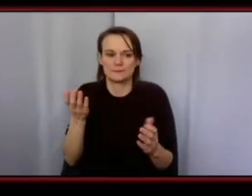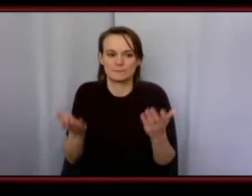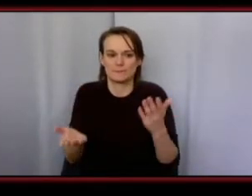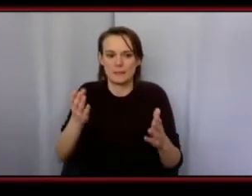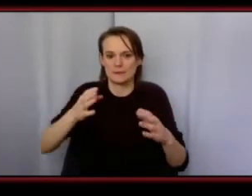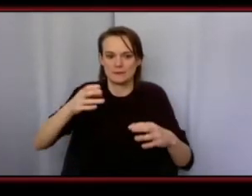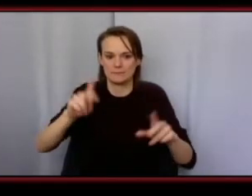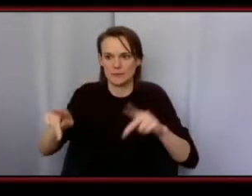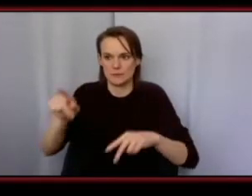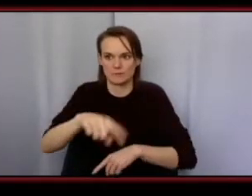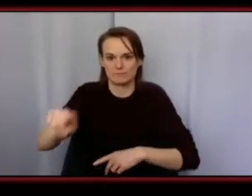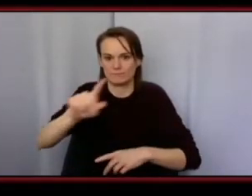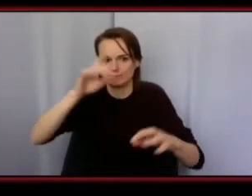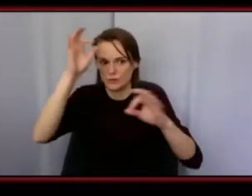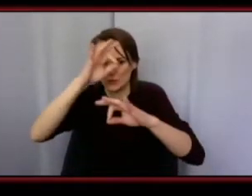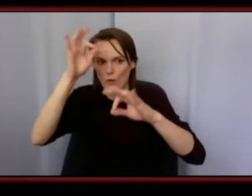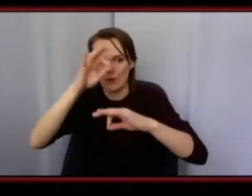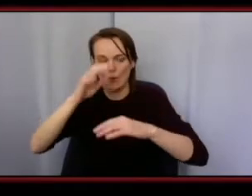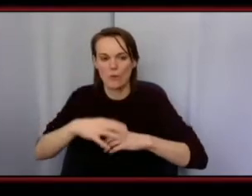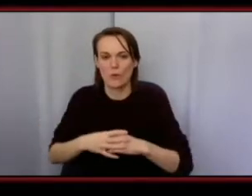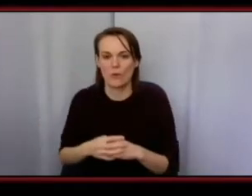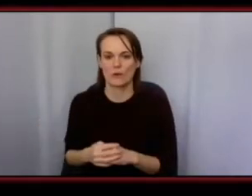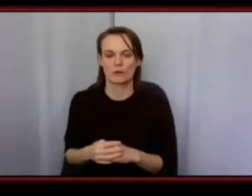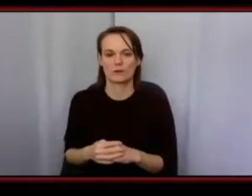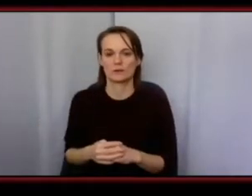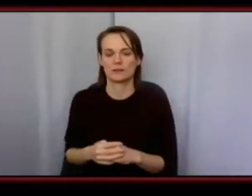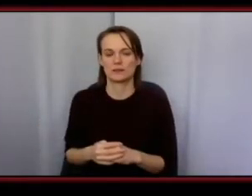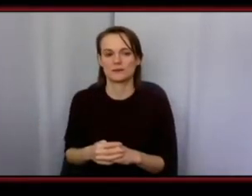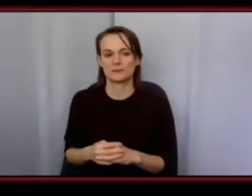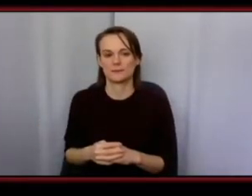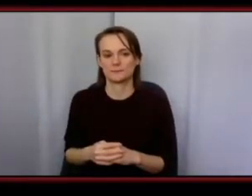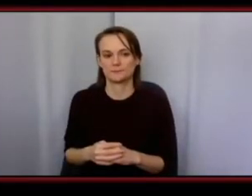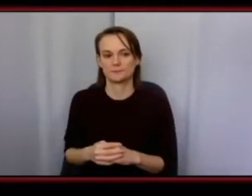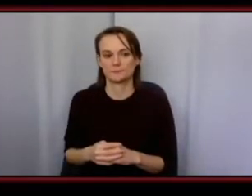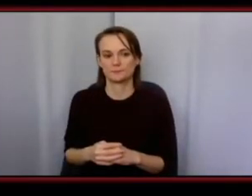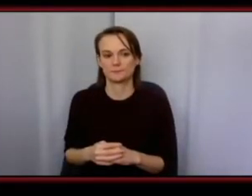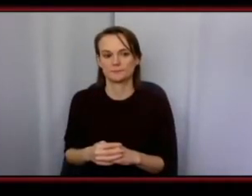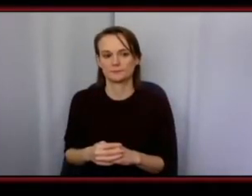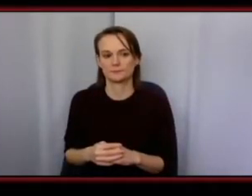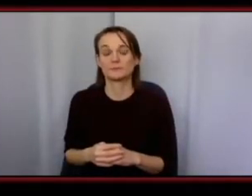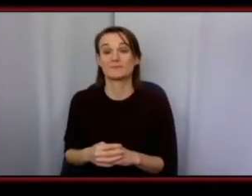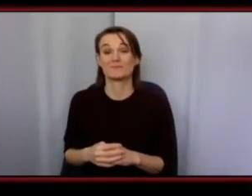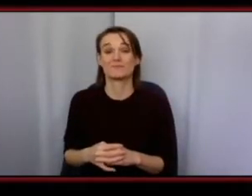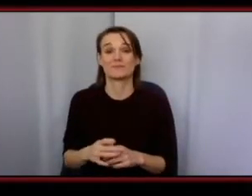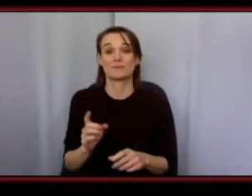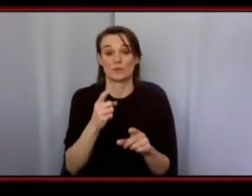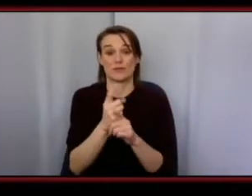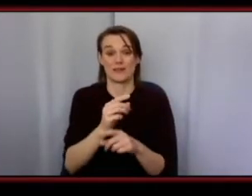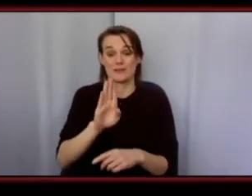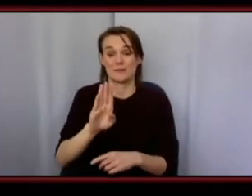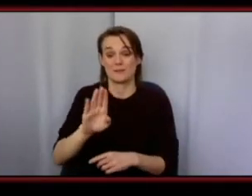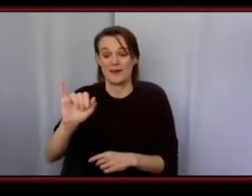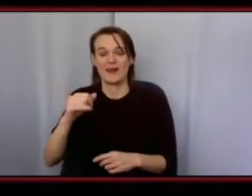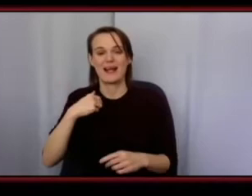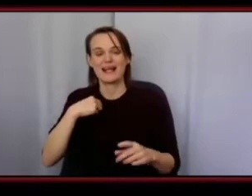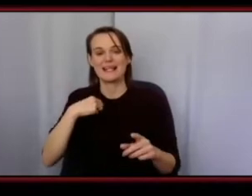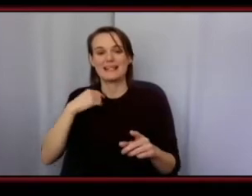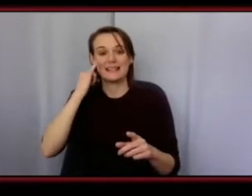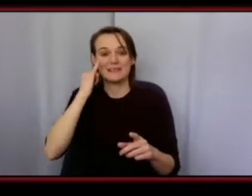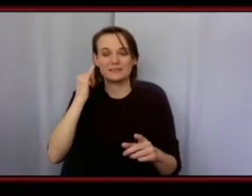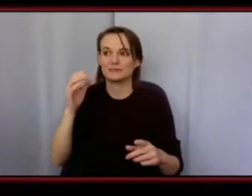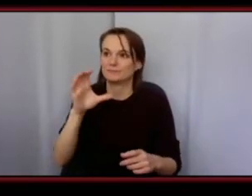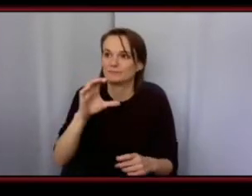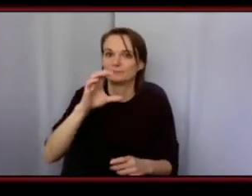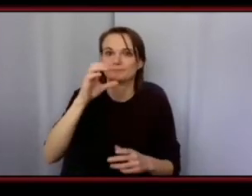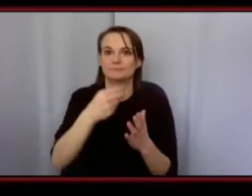yeah um so just to go back with the bbi i think if you're finding it hard to get a